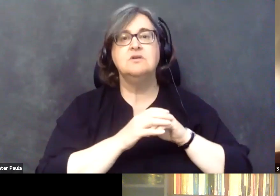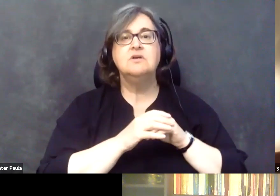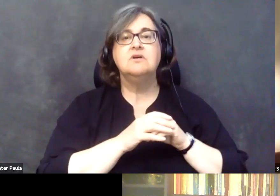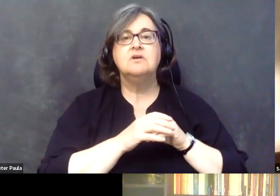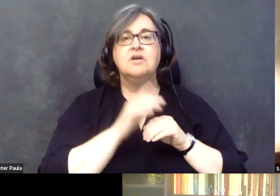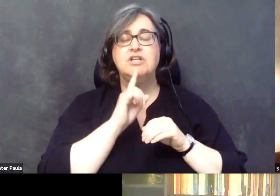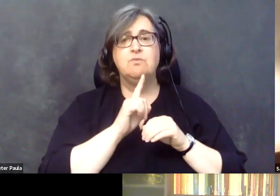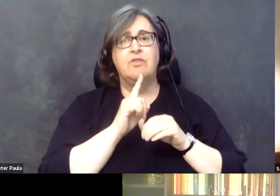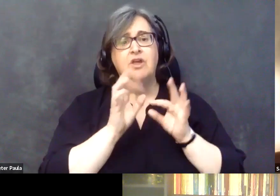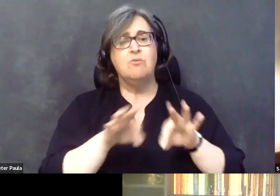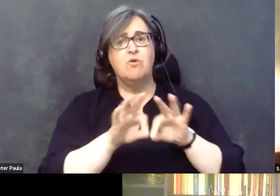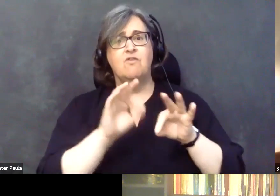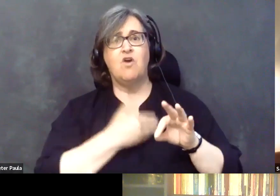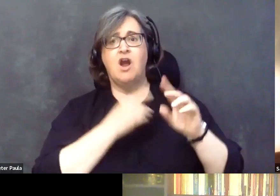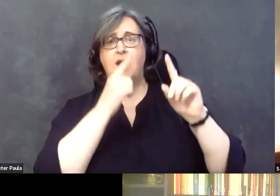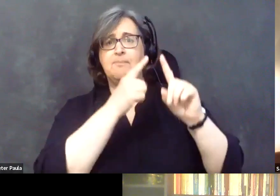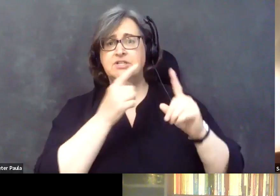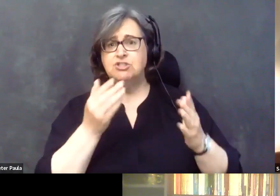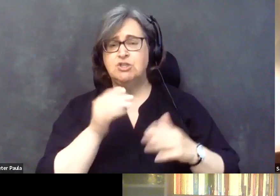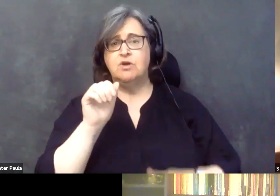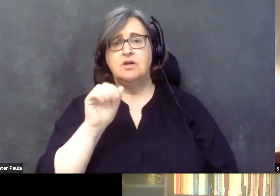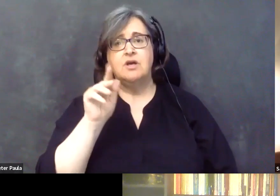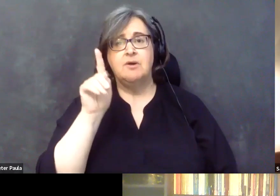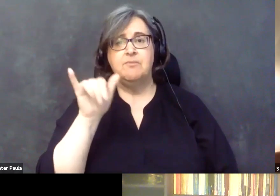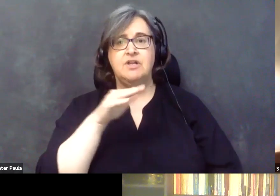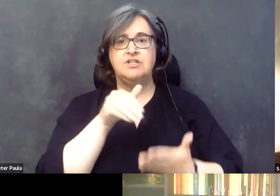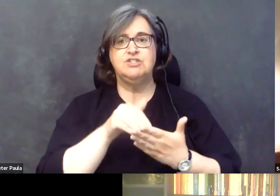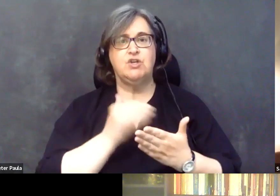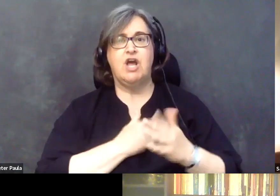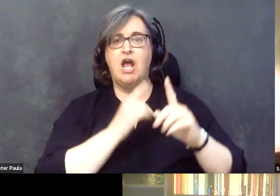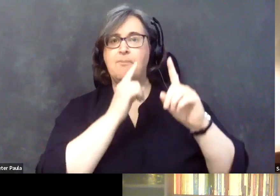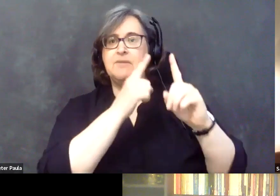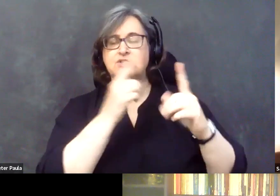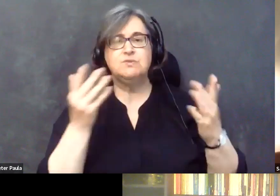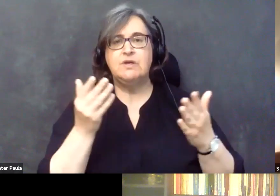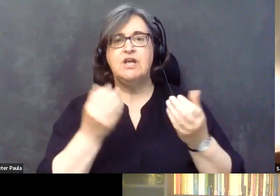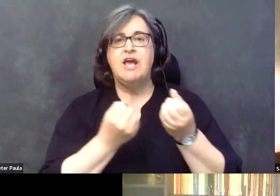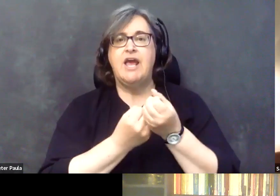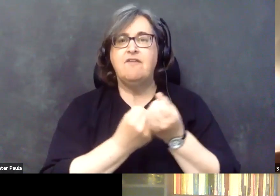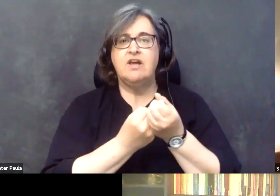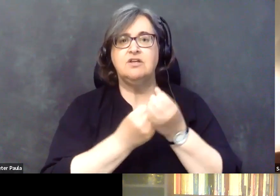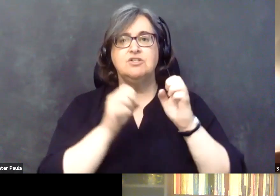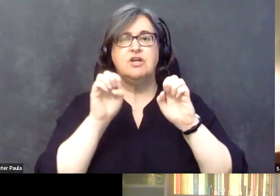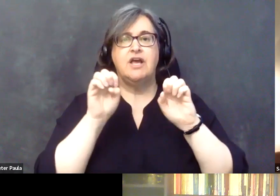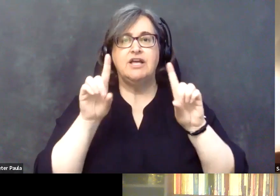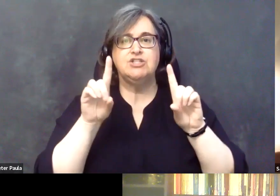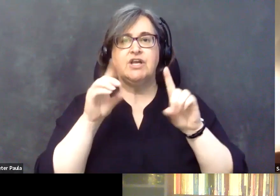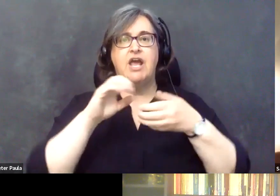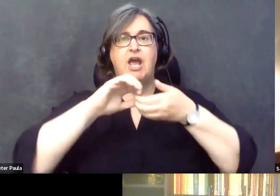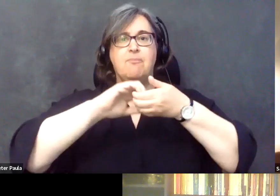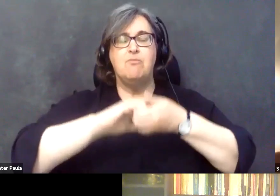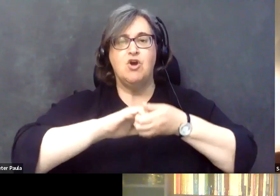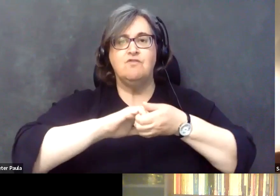the Ability Center. When you think about the fact that the Ability Center's mission is to advocate, educate, and partner to